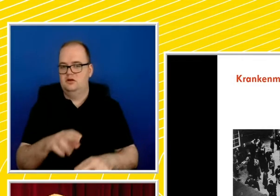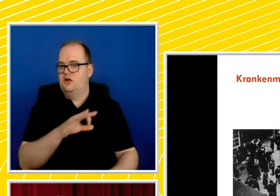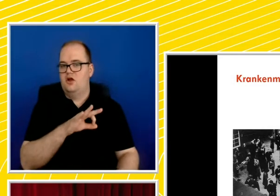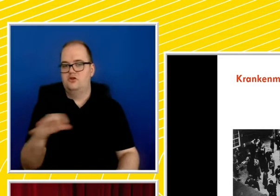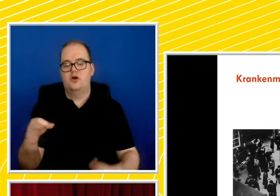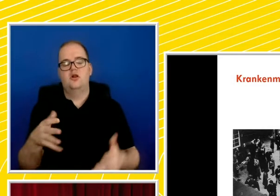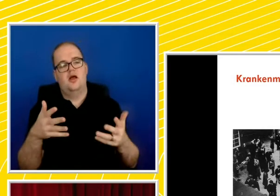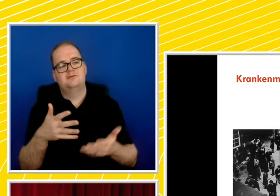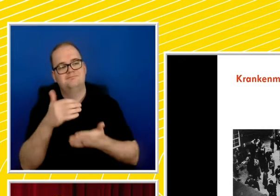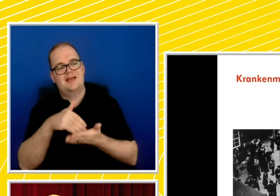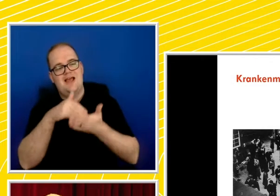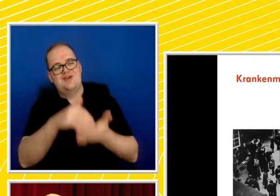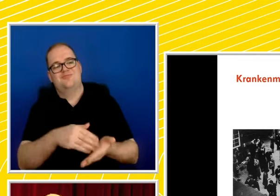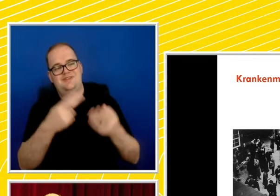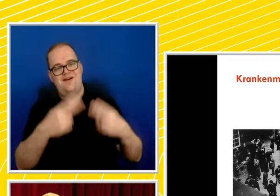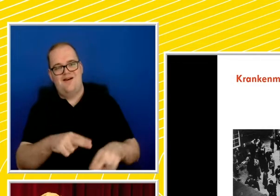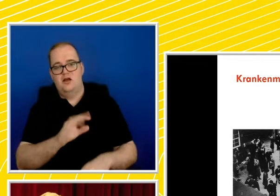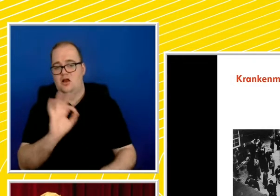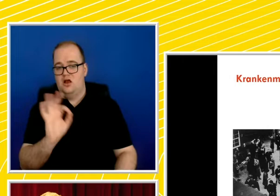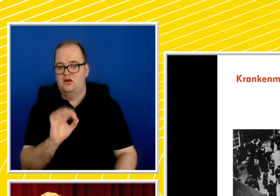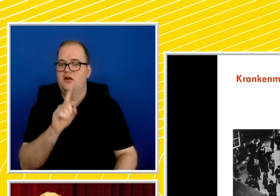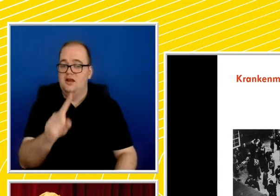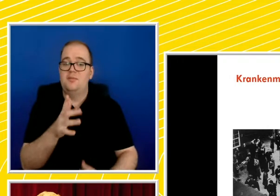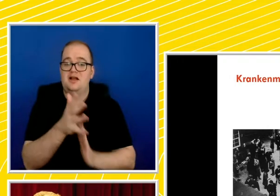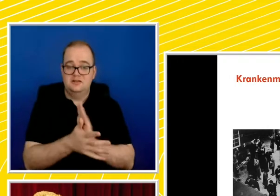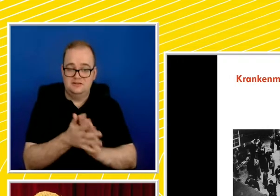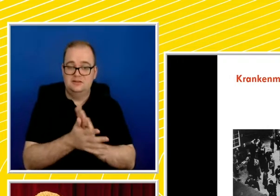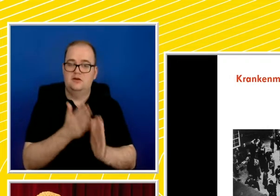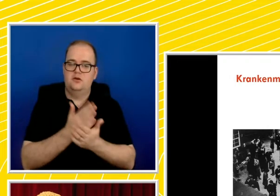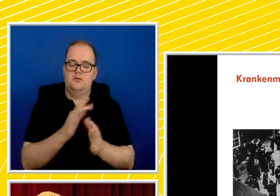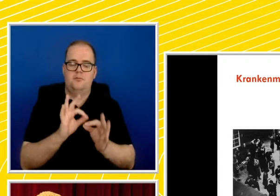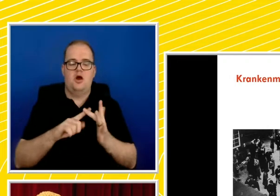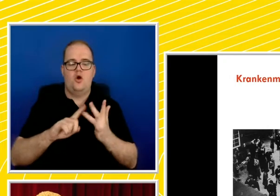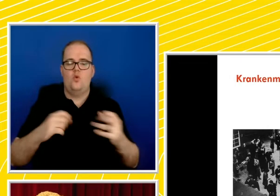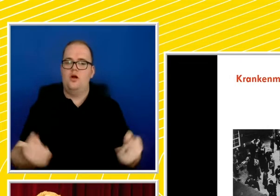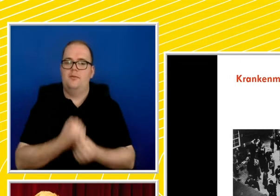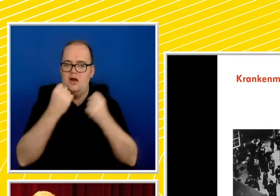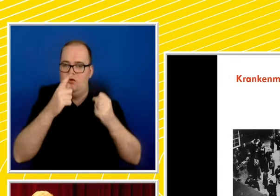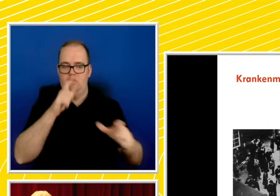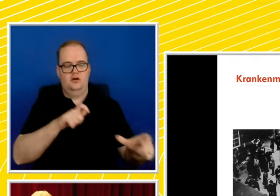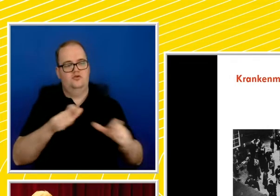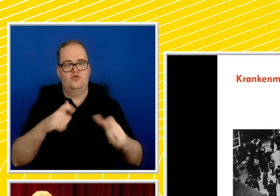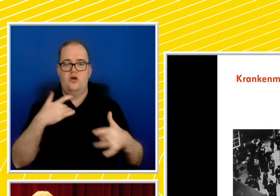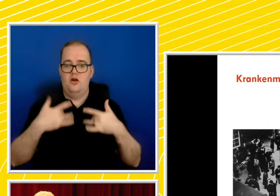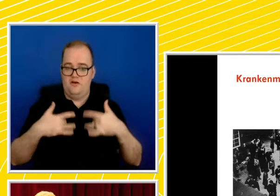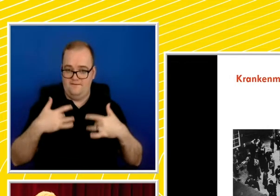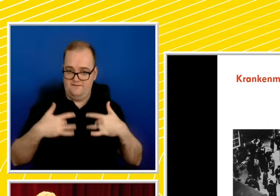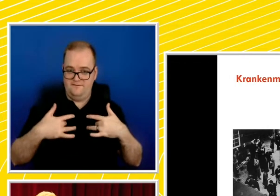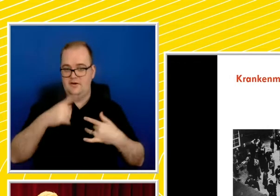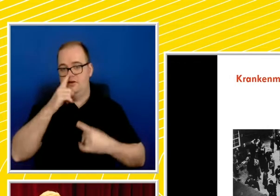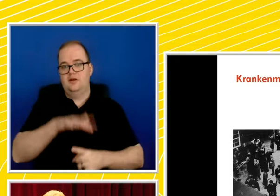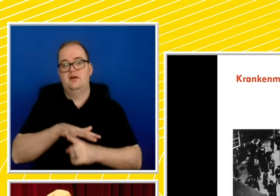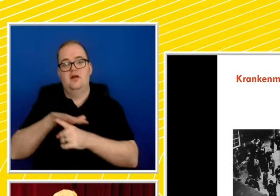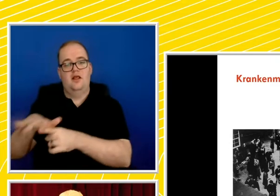but it represents an extreme manifestation of bio-power that can inform discourses over assisted dying, and in particular,